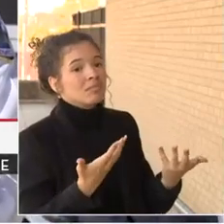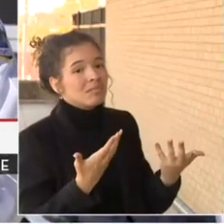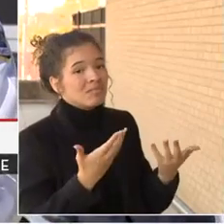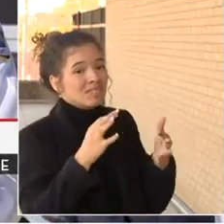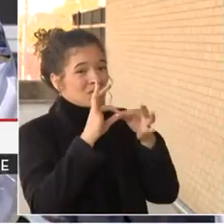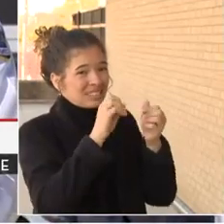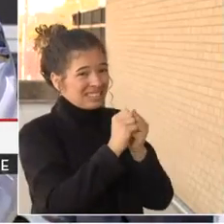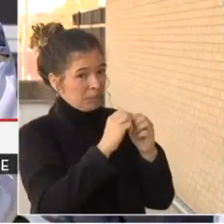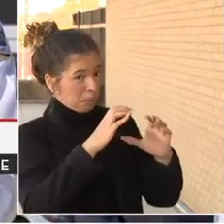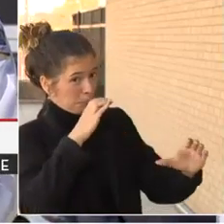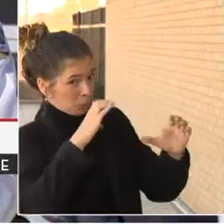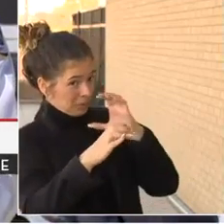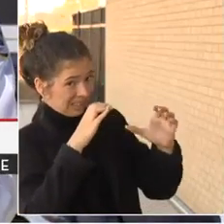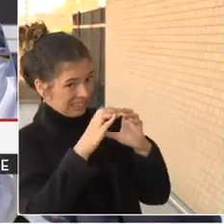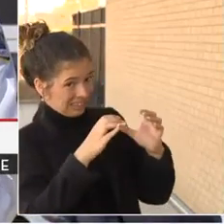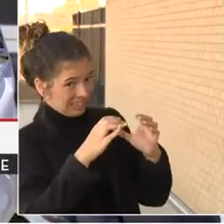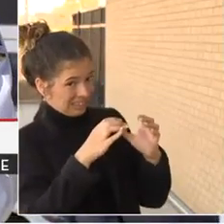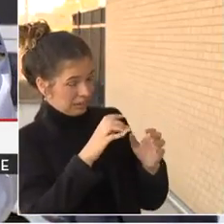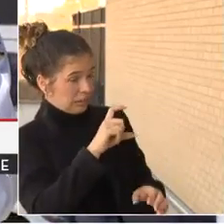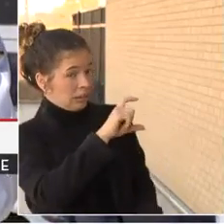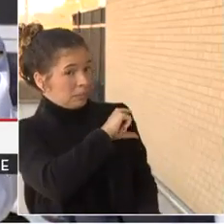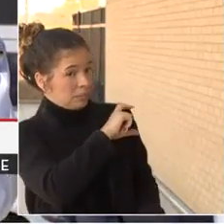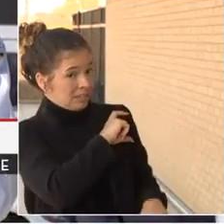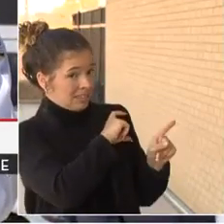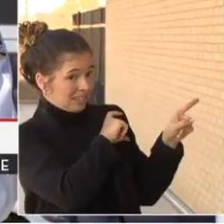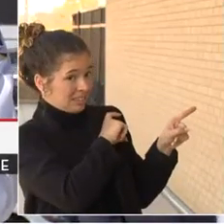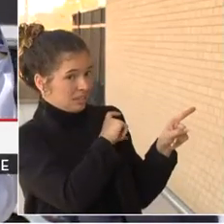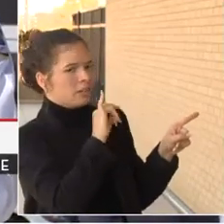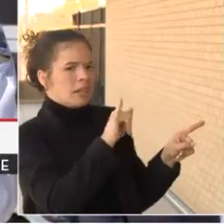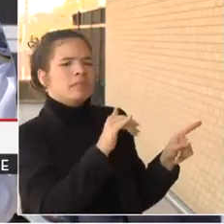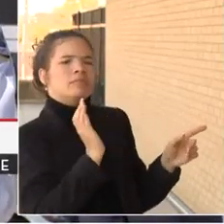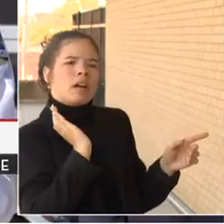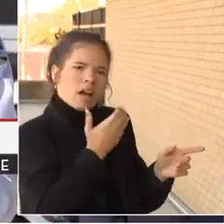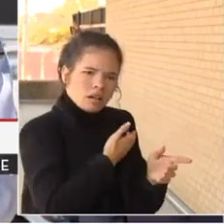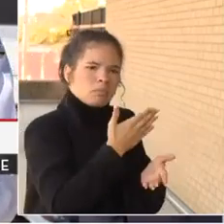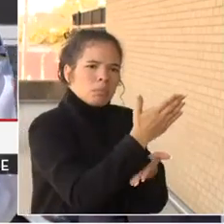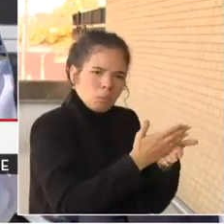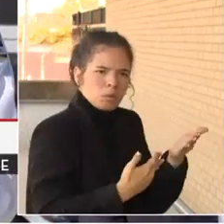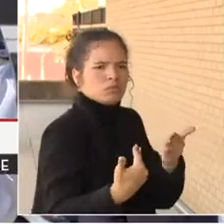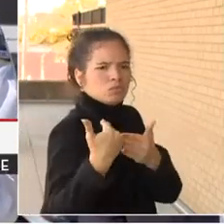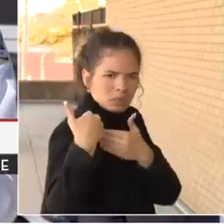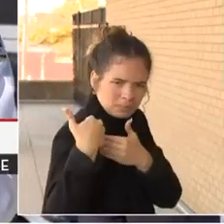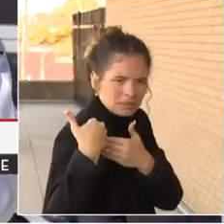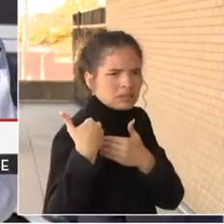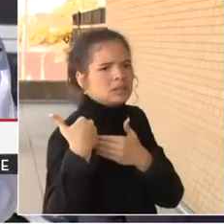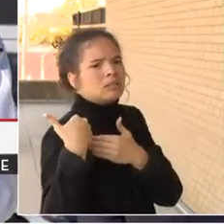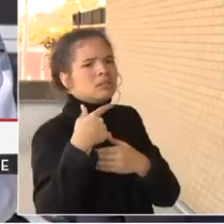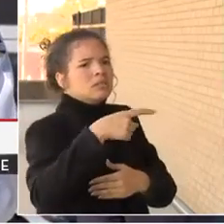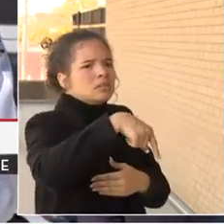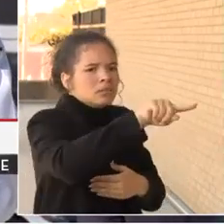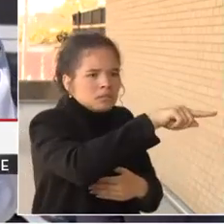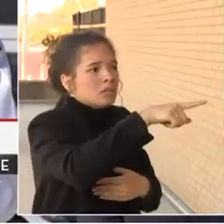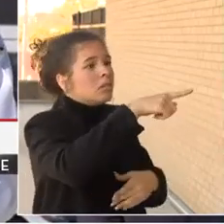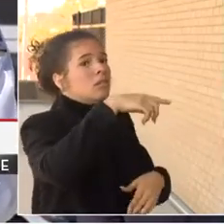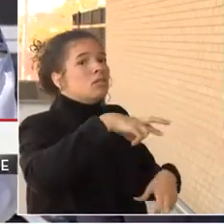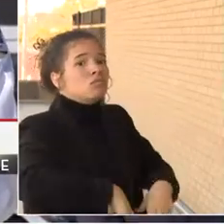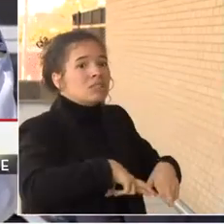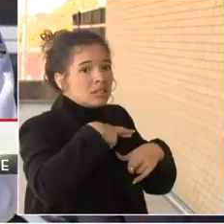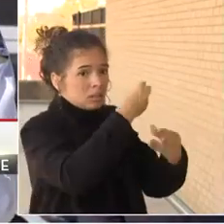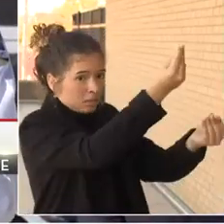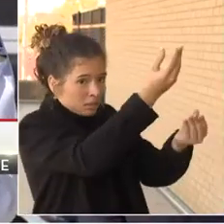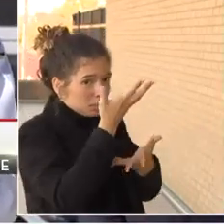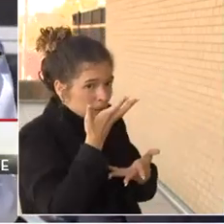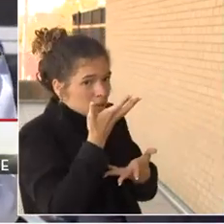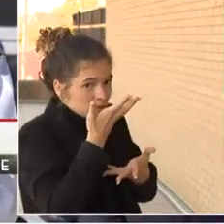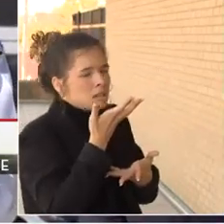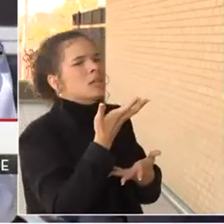our side that we're doing our part. And that is when we have citizens coming forward, sharing information for us, that those people, at least through the lens